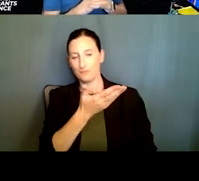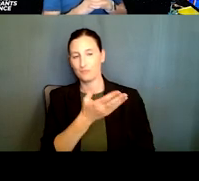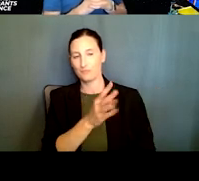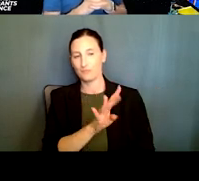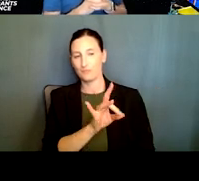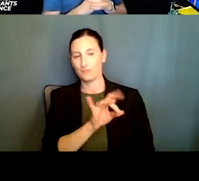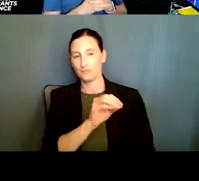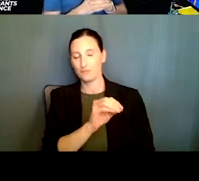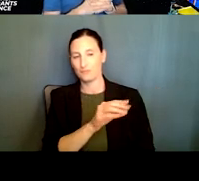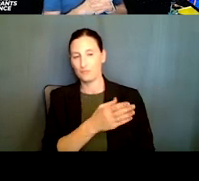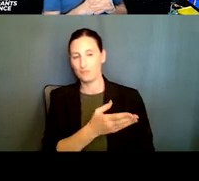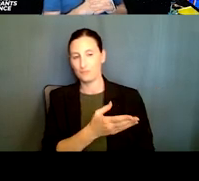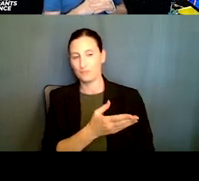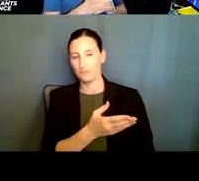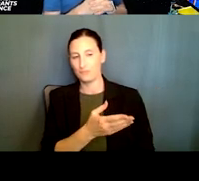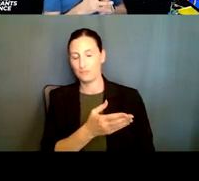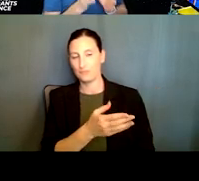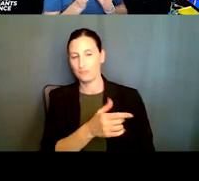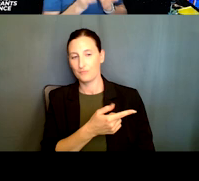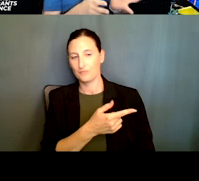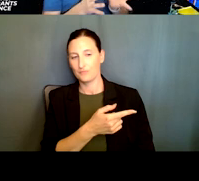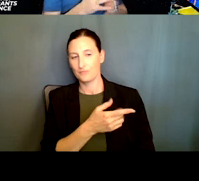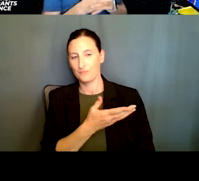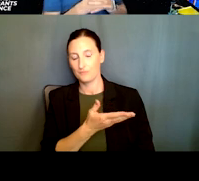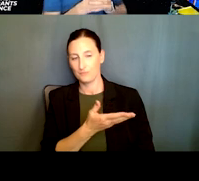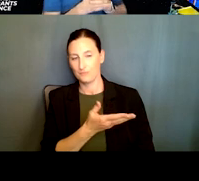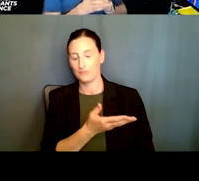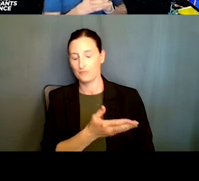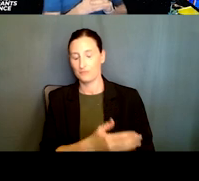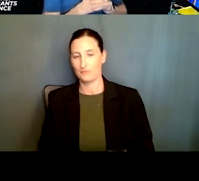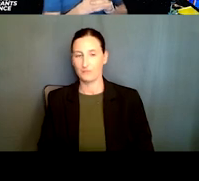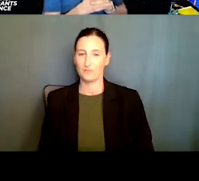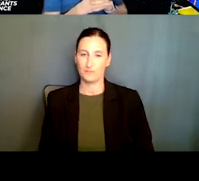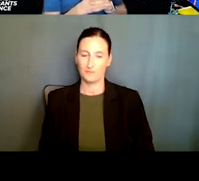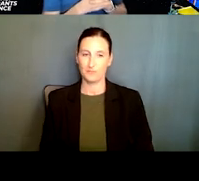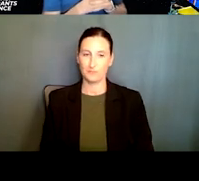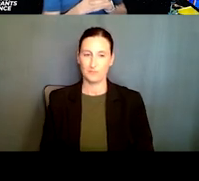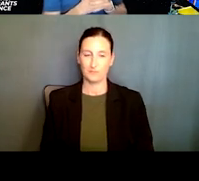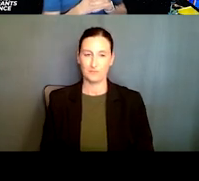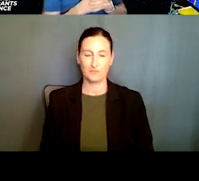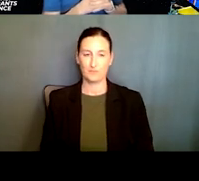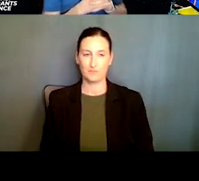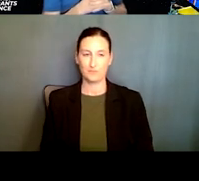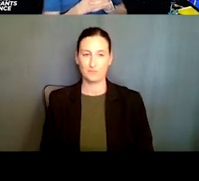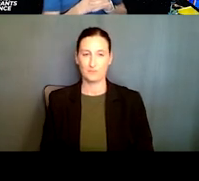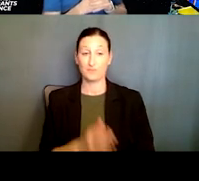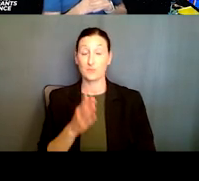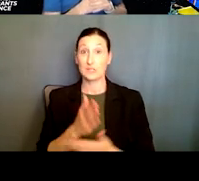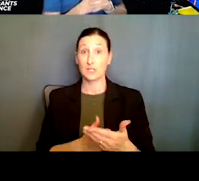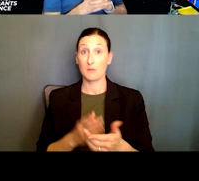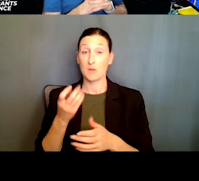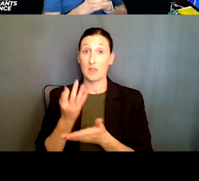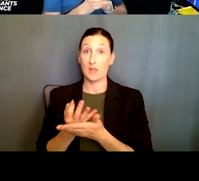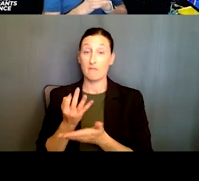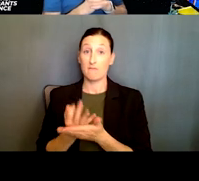partners, um, to, uh, some of these institutes. Uh, the funding came from